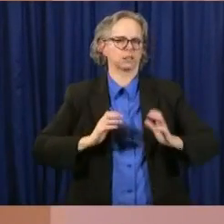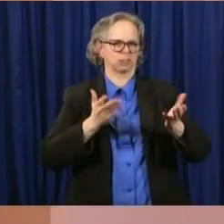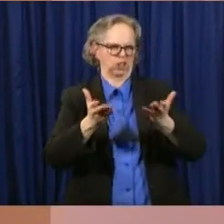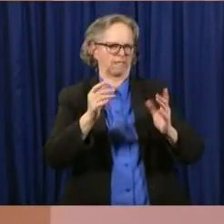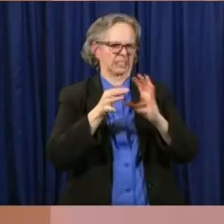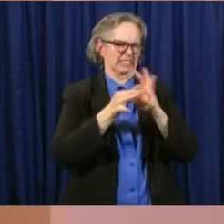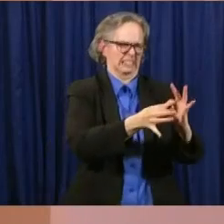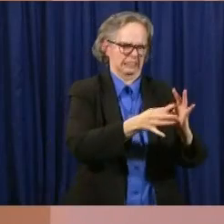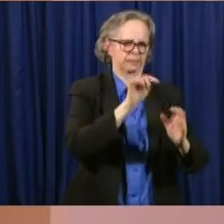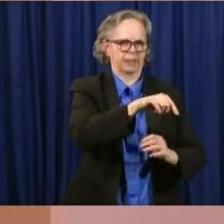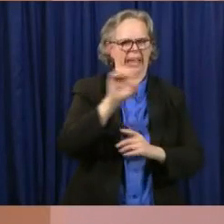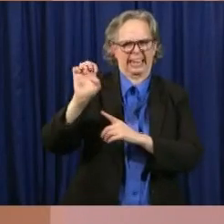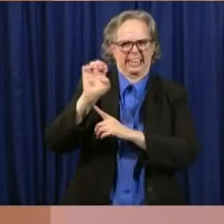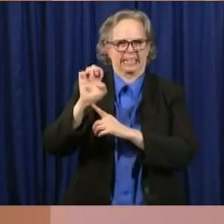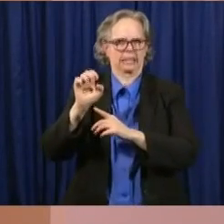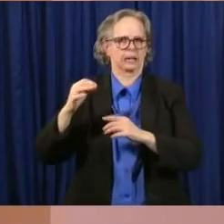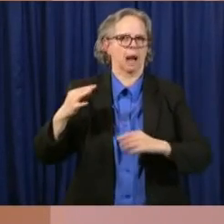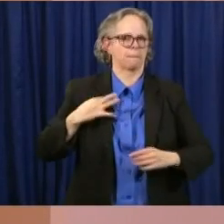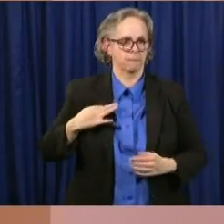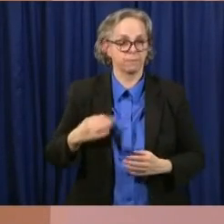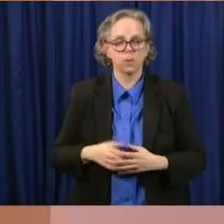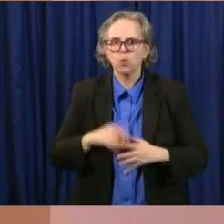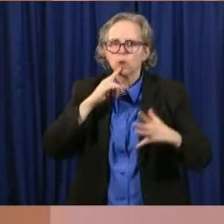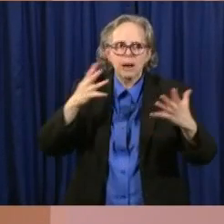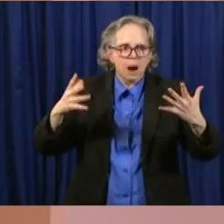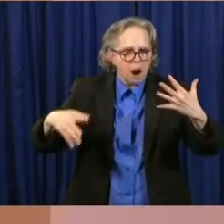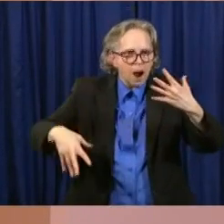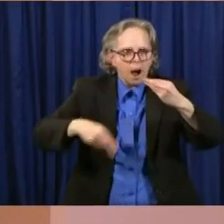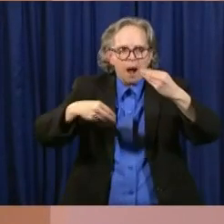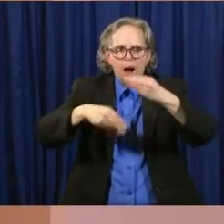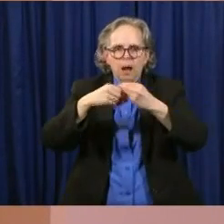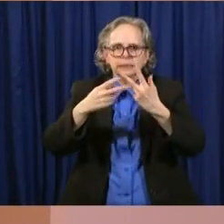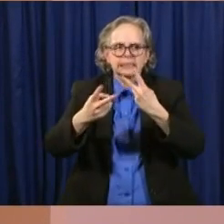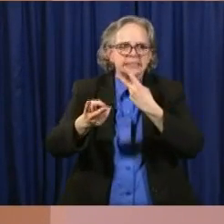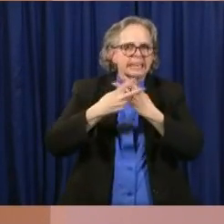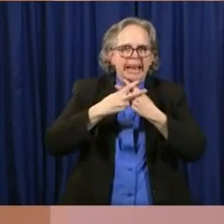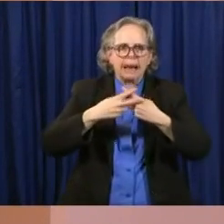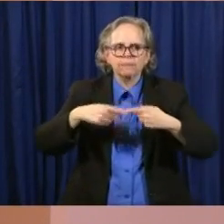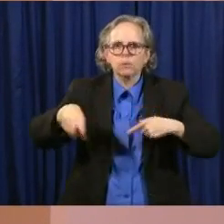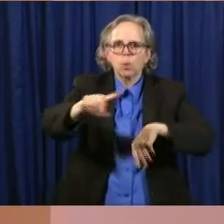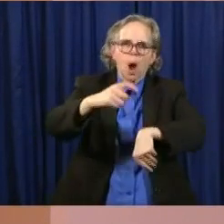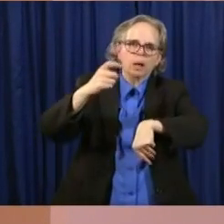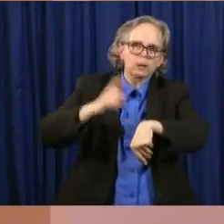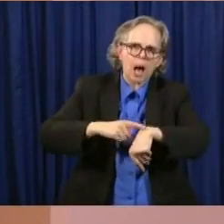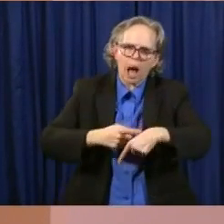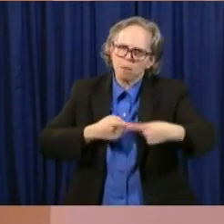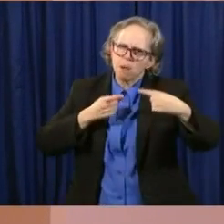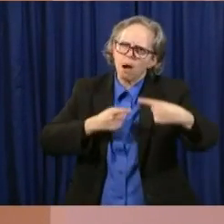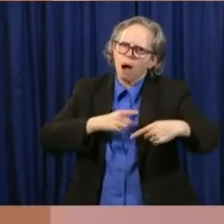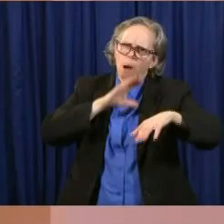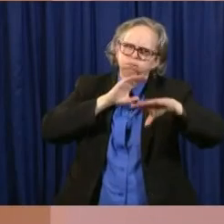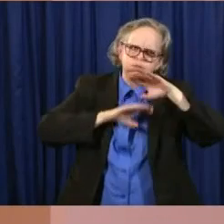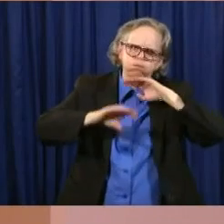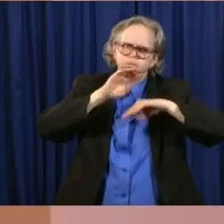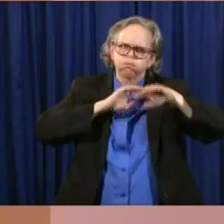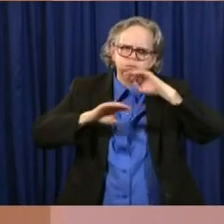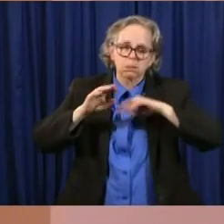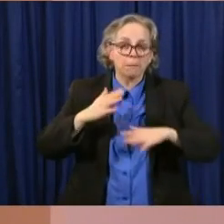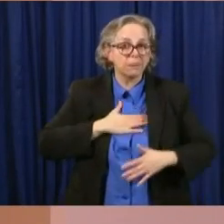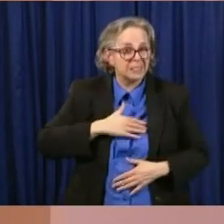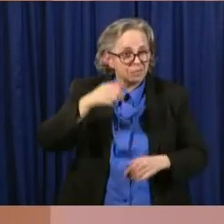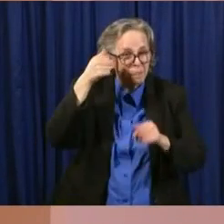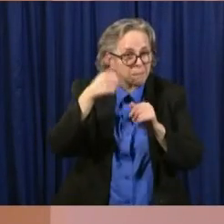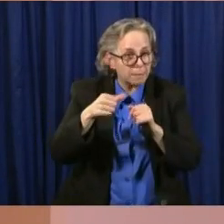customers some time. Remember to, when you're applying to enter a mass layoff number of 2